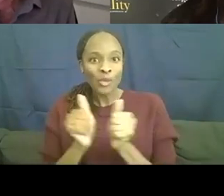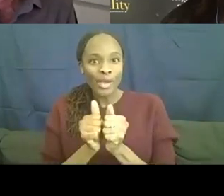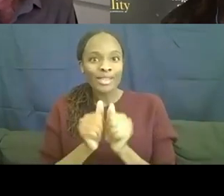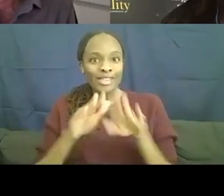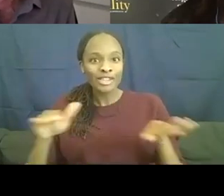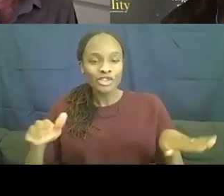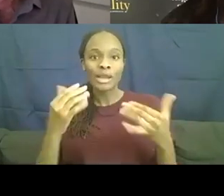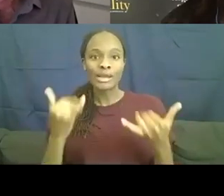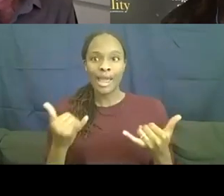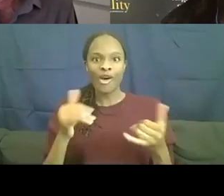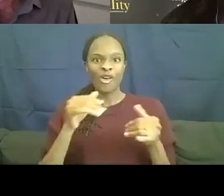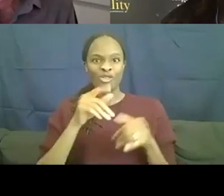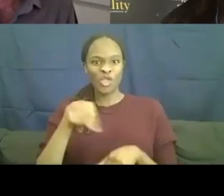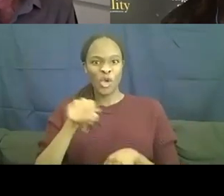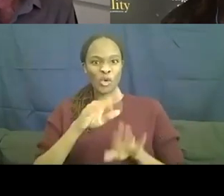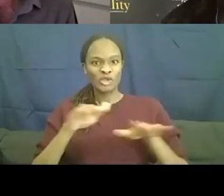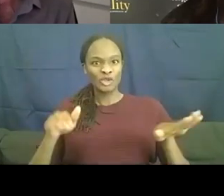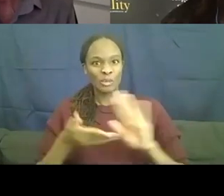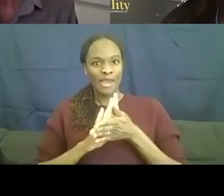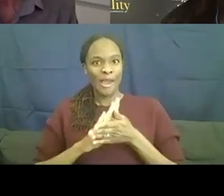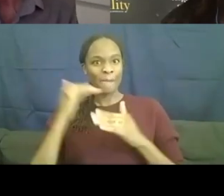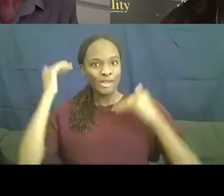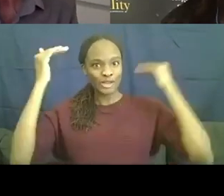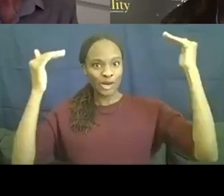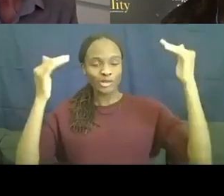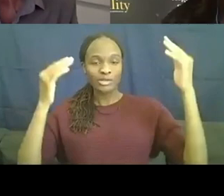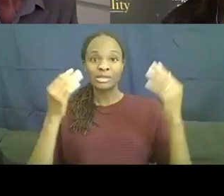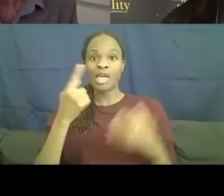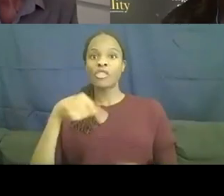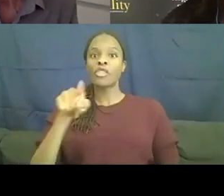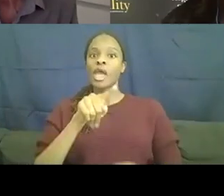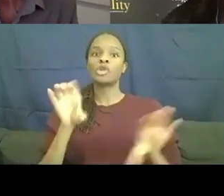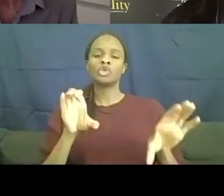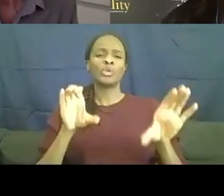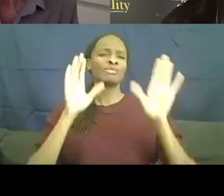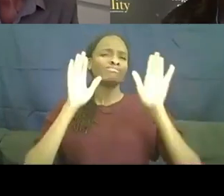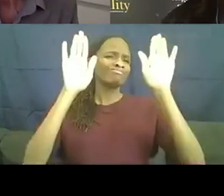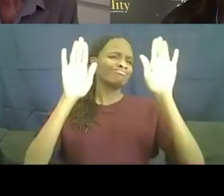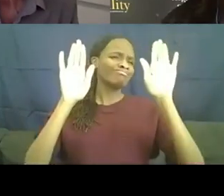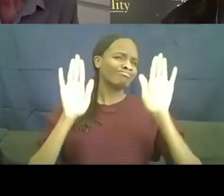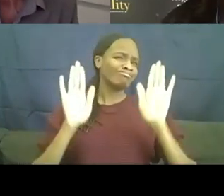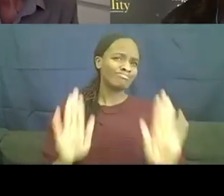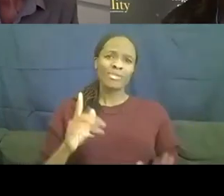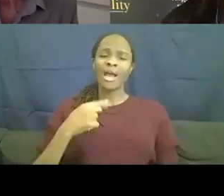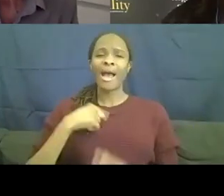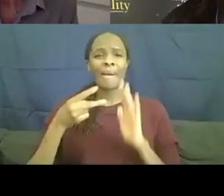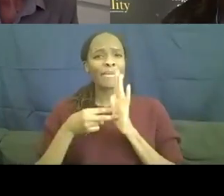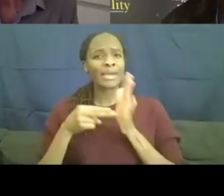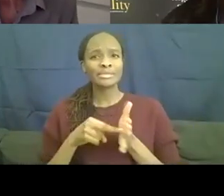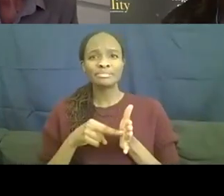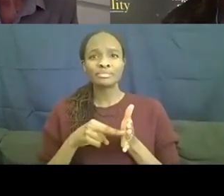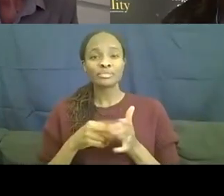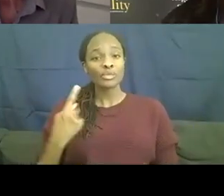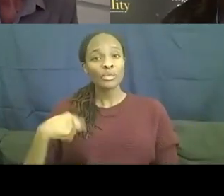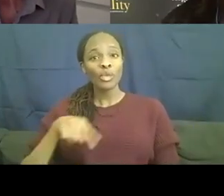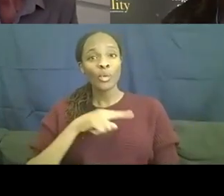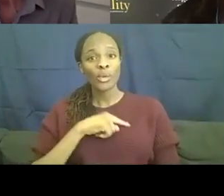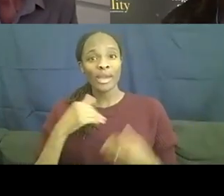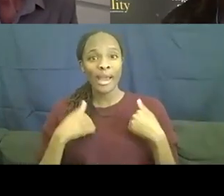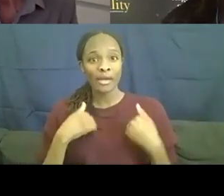adults. And, you know, they are doing fantastic. I mean, we have two,